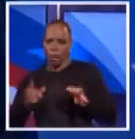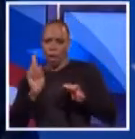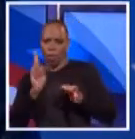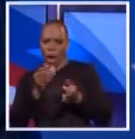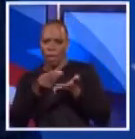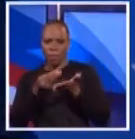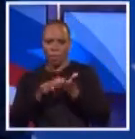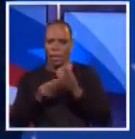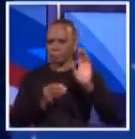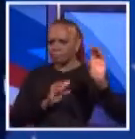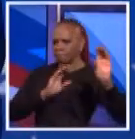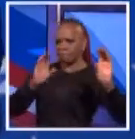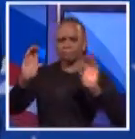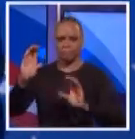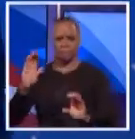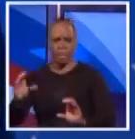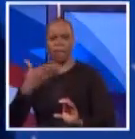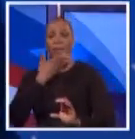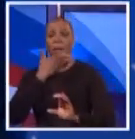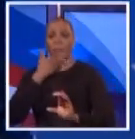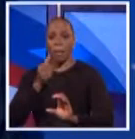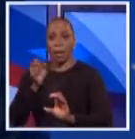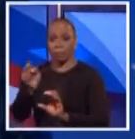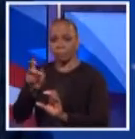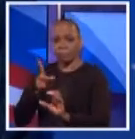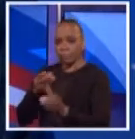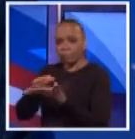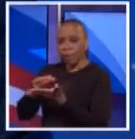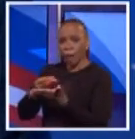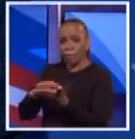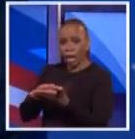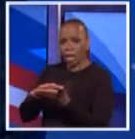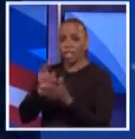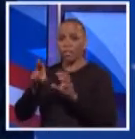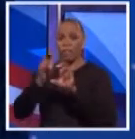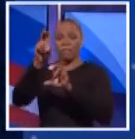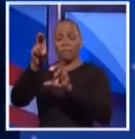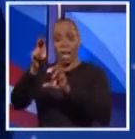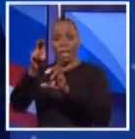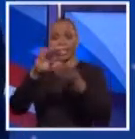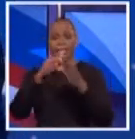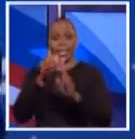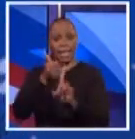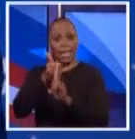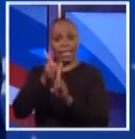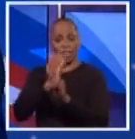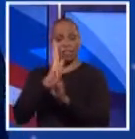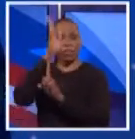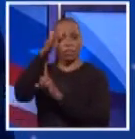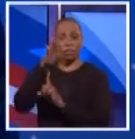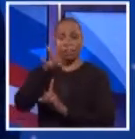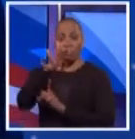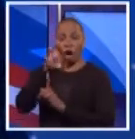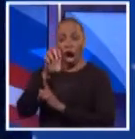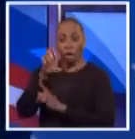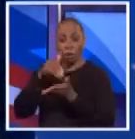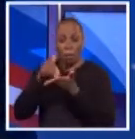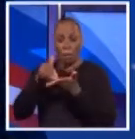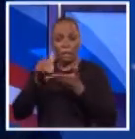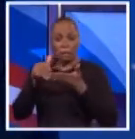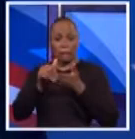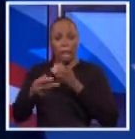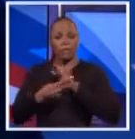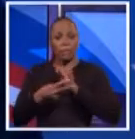capital, so we get a better return, protect the pensions, invest in the city's future. We will save $400 million. That is